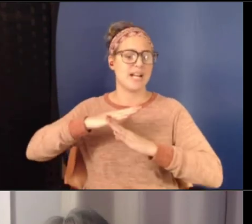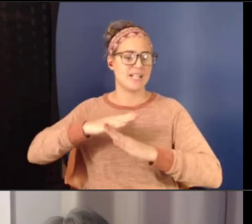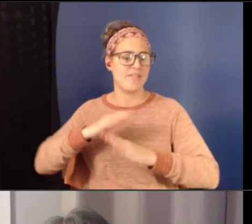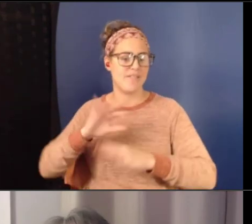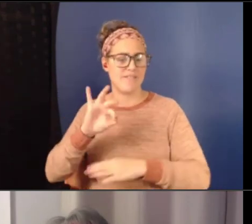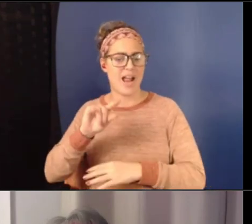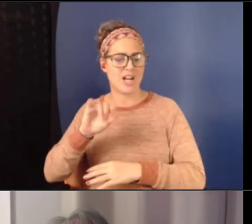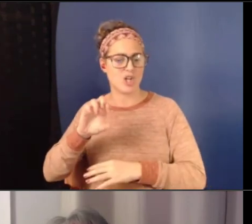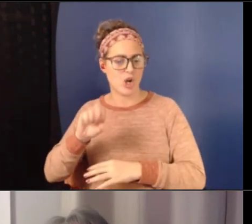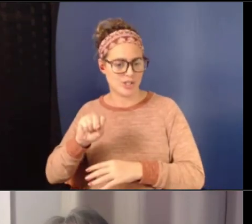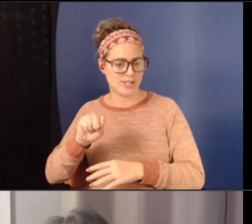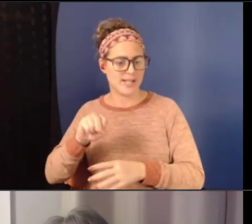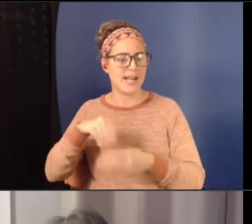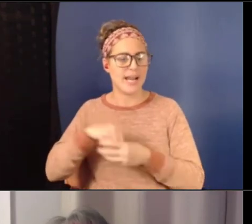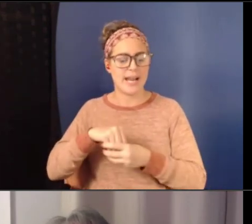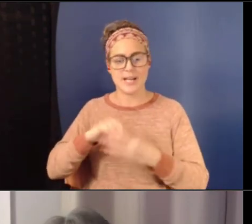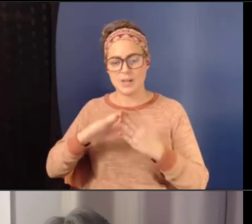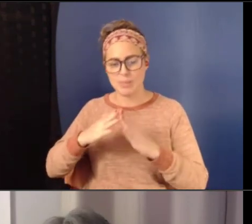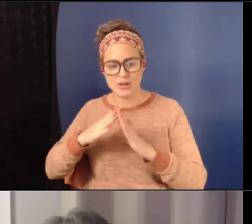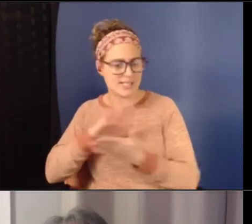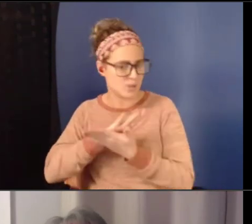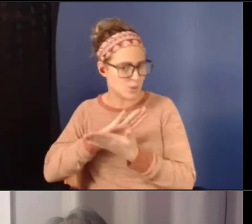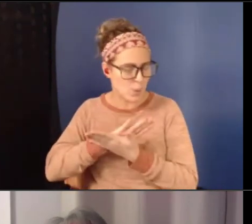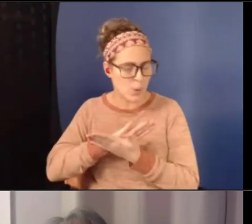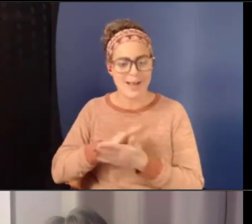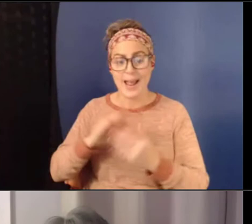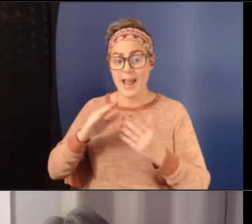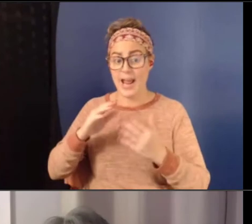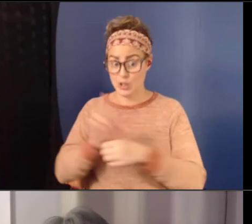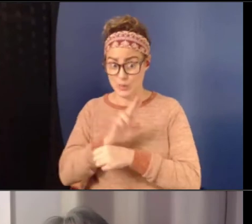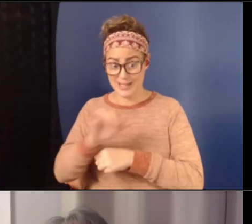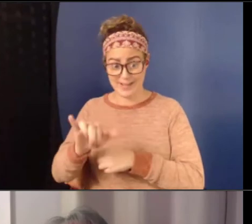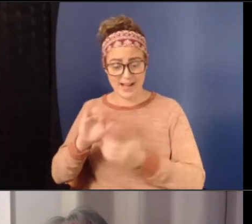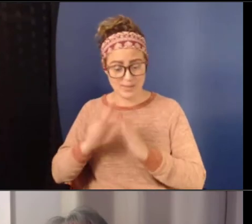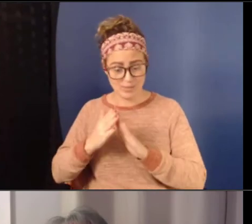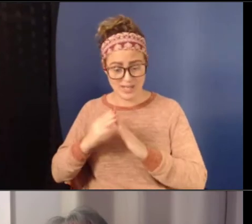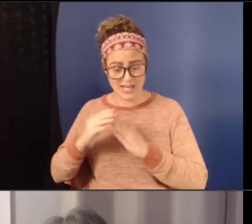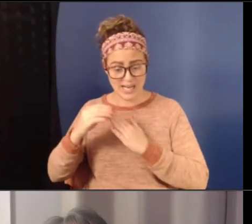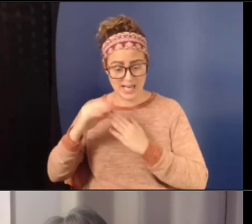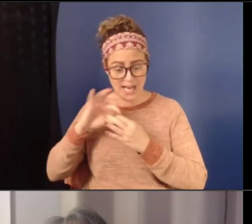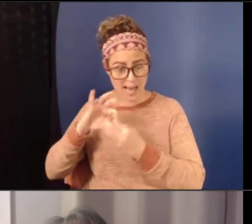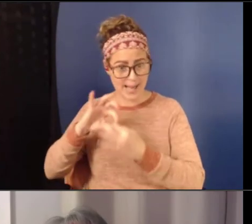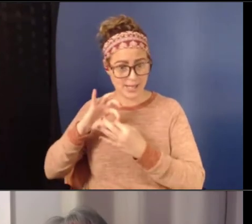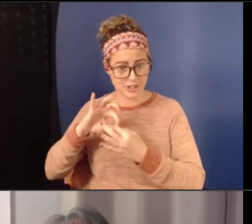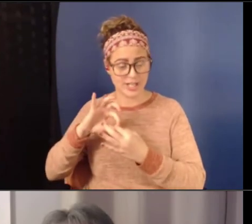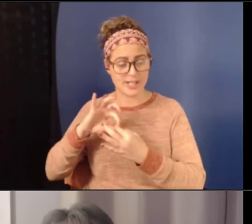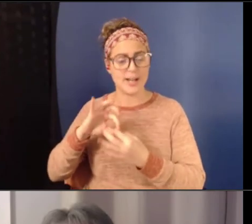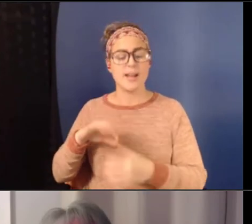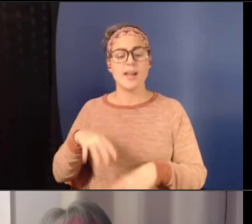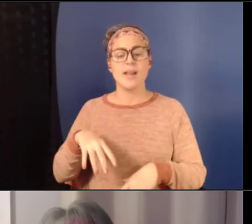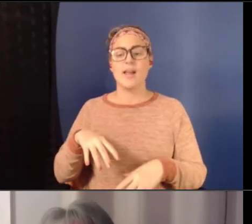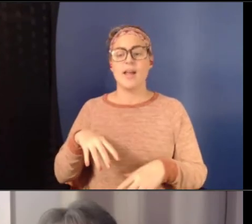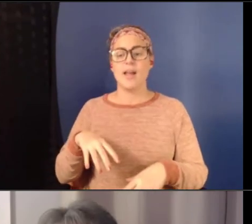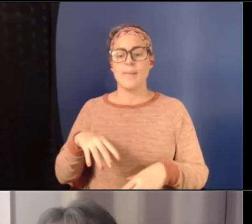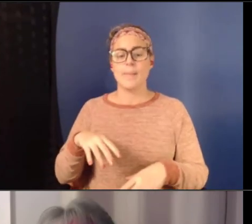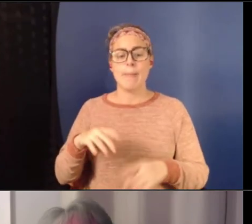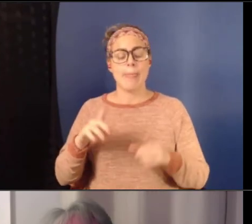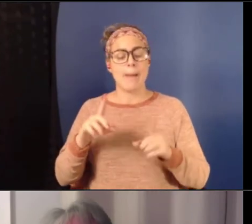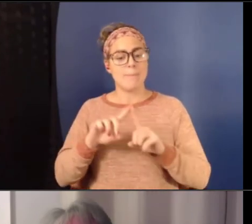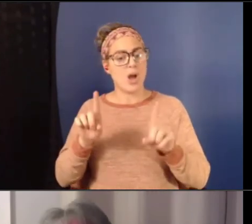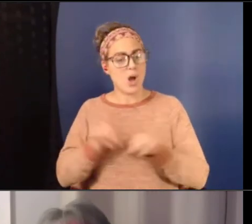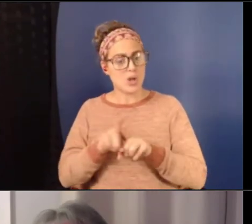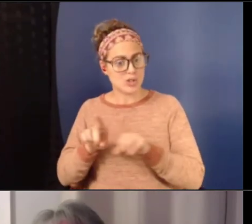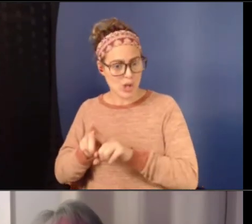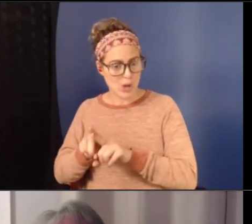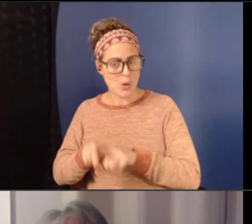outside of the school and leveraging that community connection. Um, you know, but also dismantling